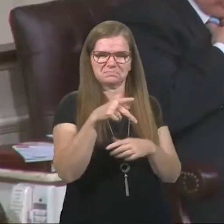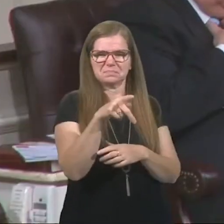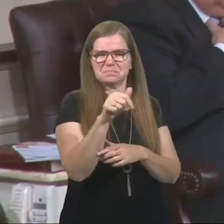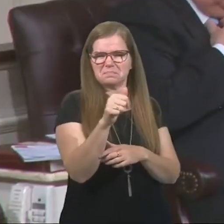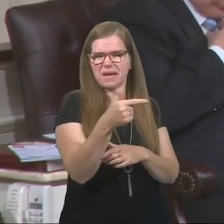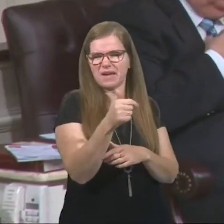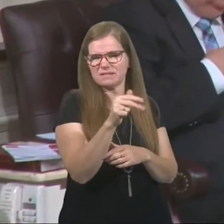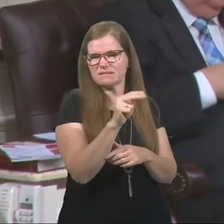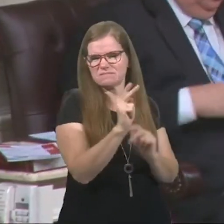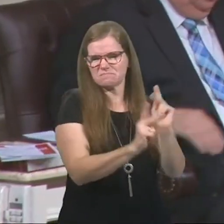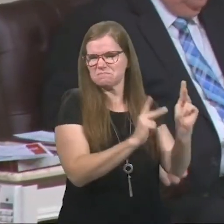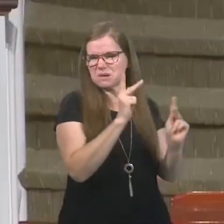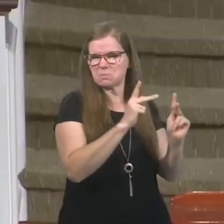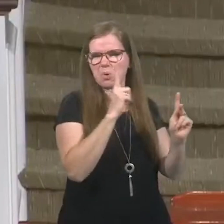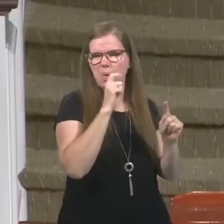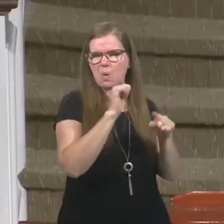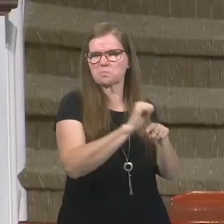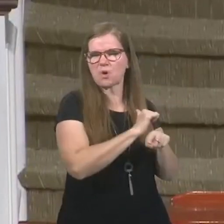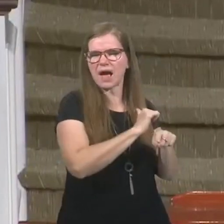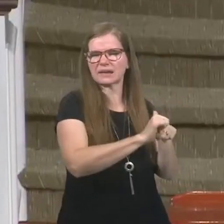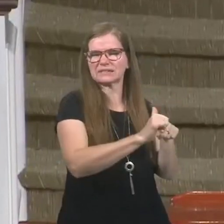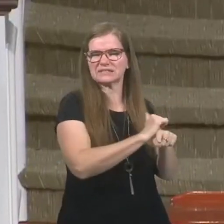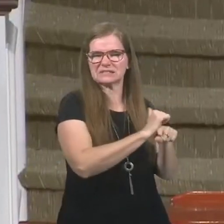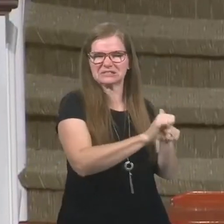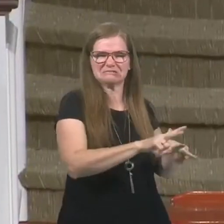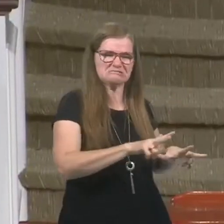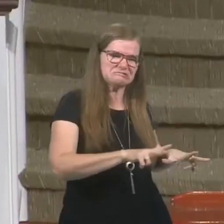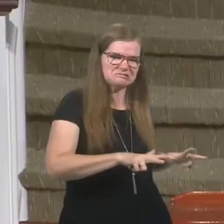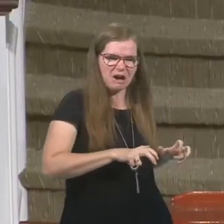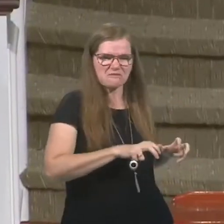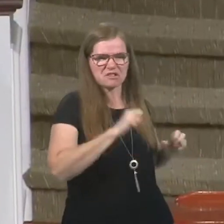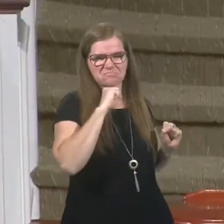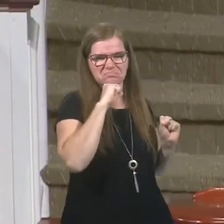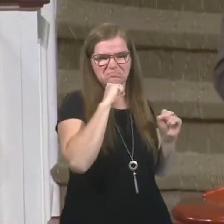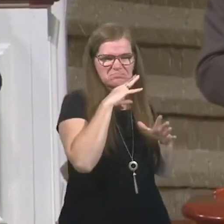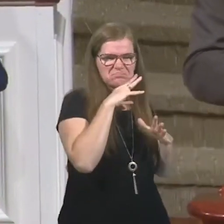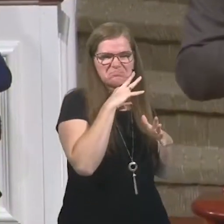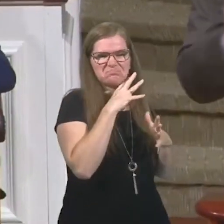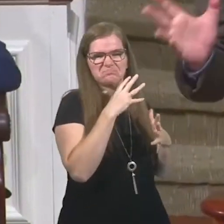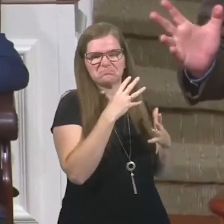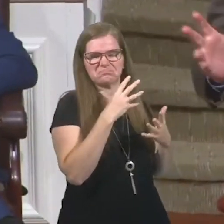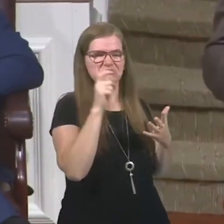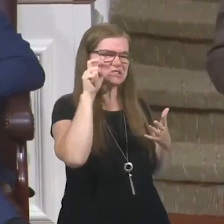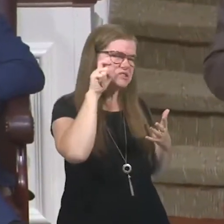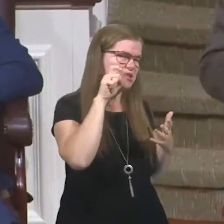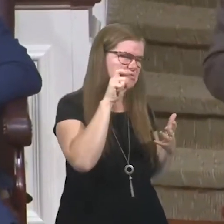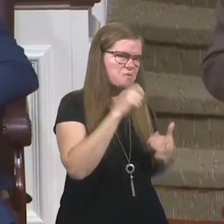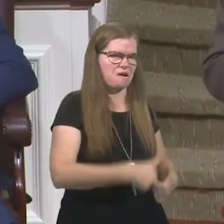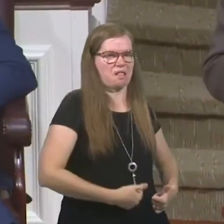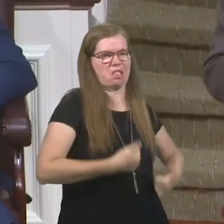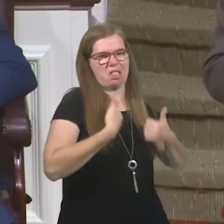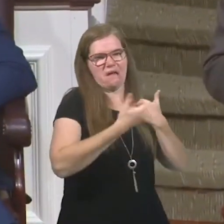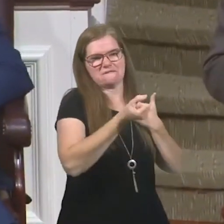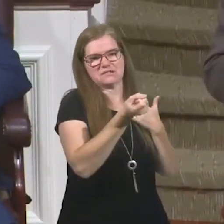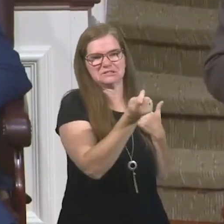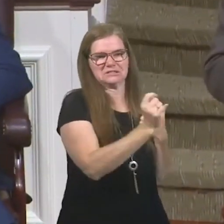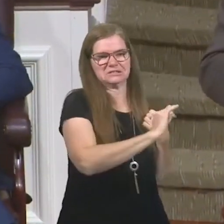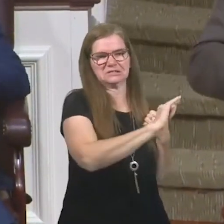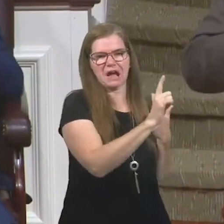who practice selfish and immoral, sensual, sexual lifestyles.